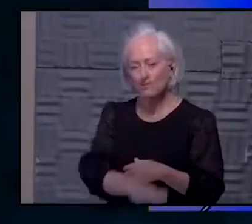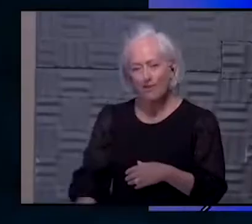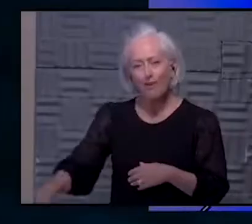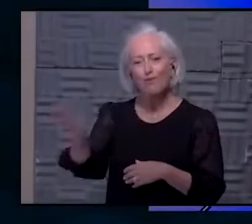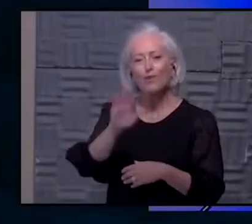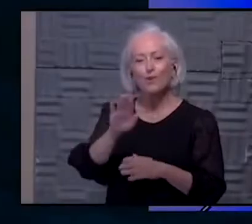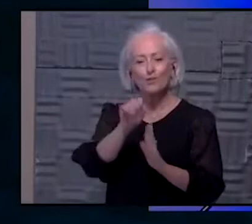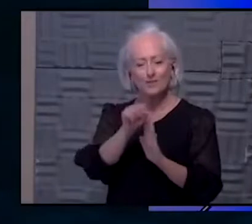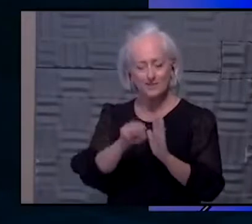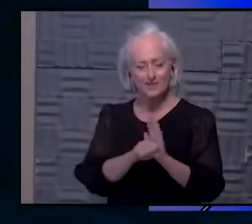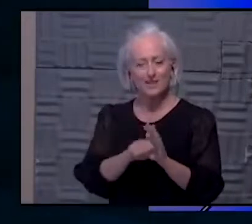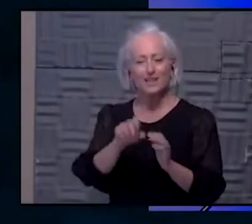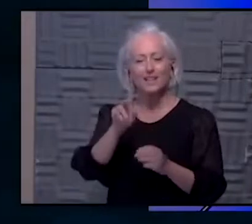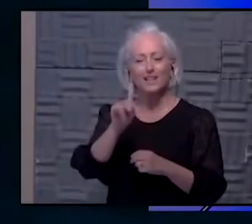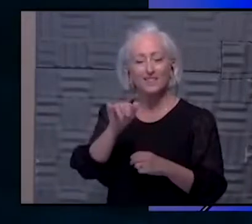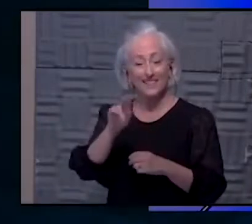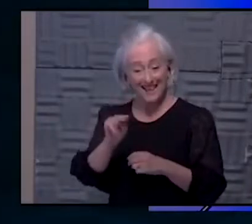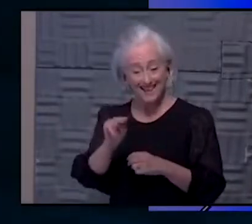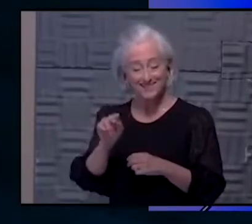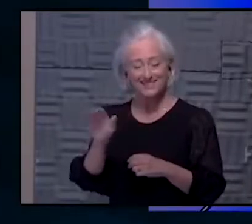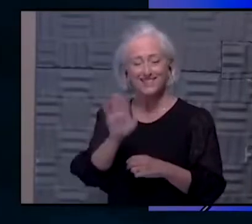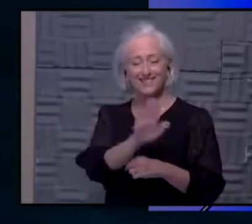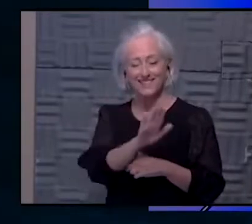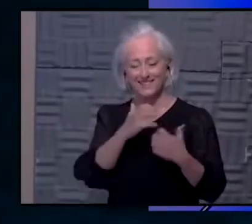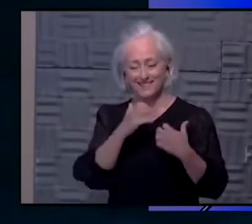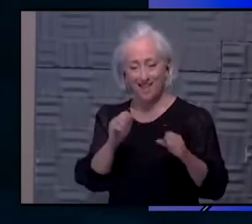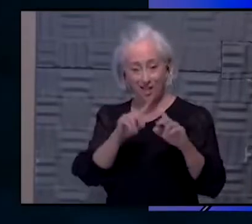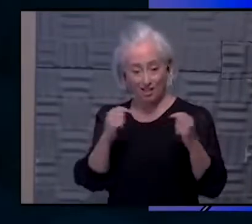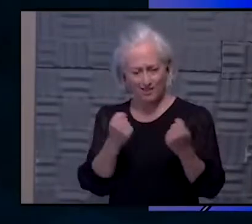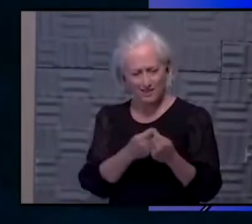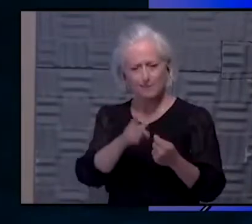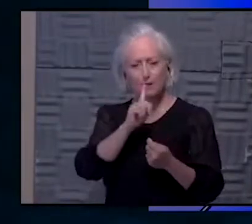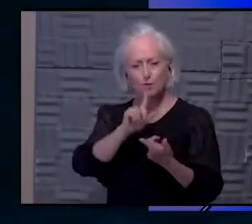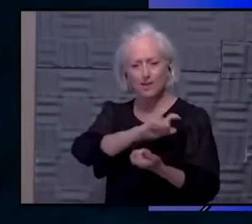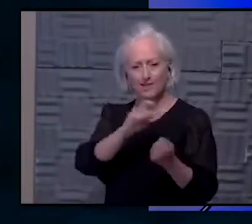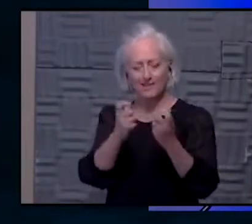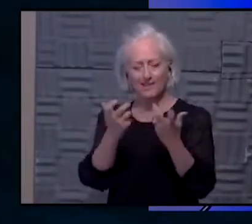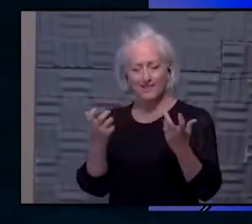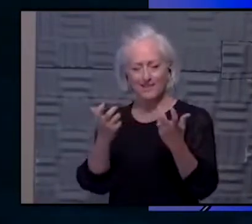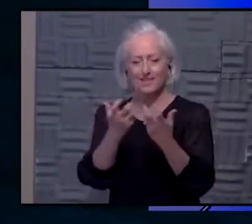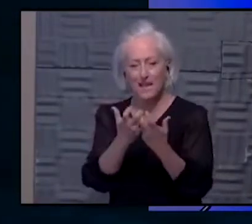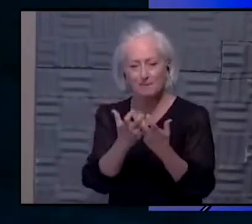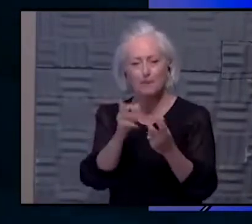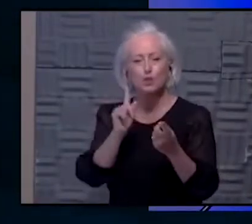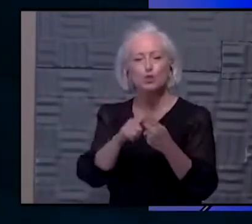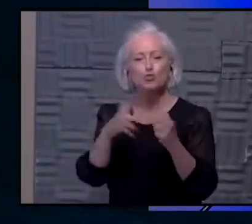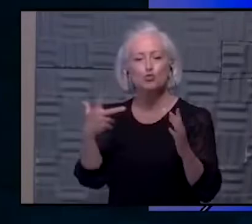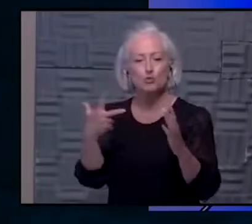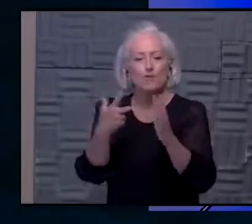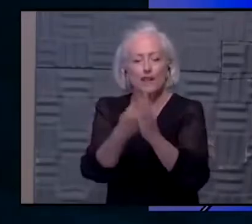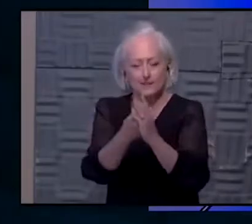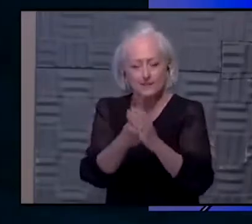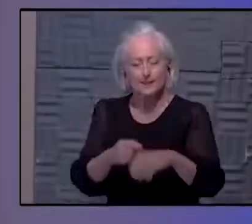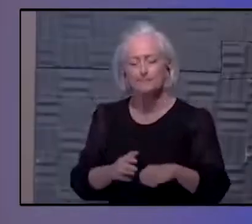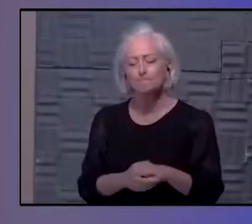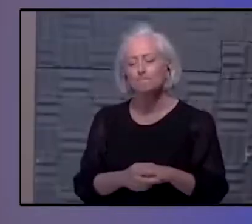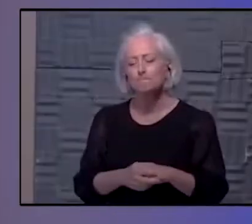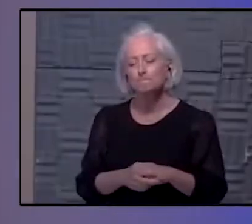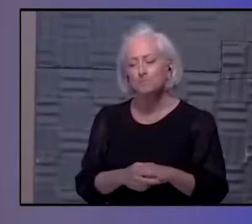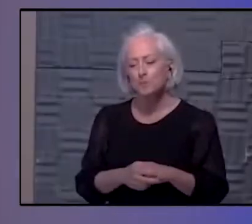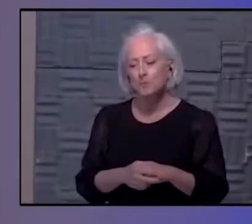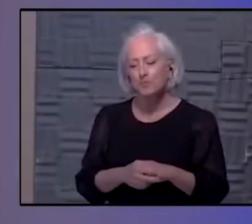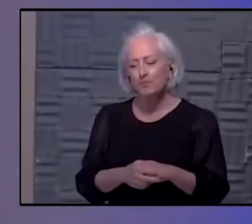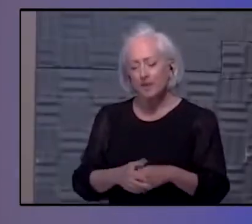Kansas. They have done a tremendous job at adapting to this vaccine many times, including